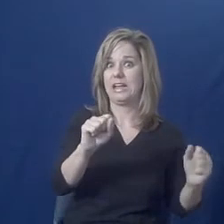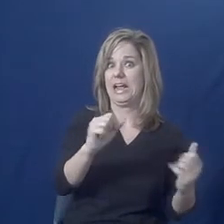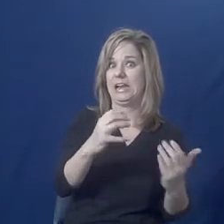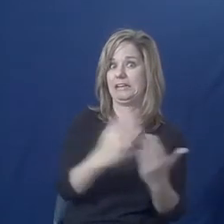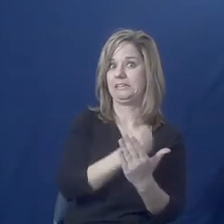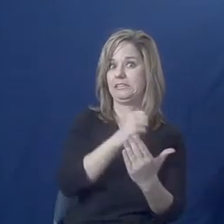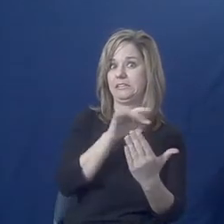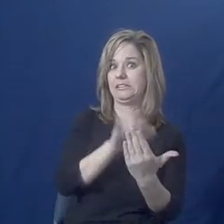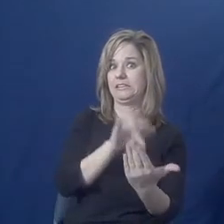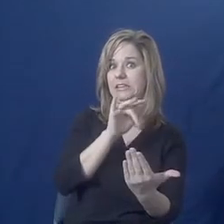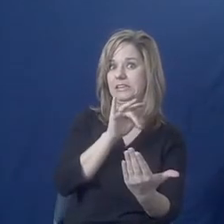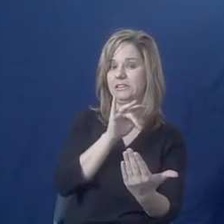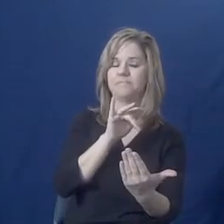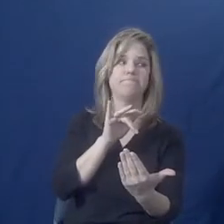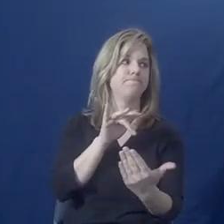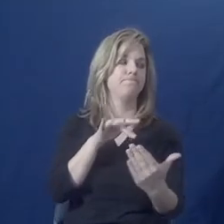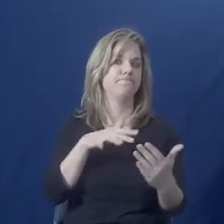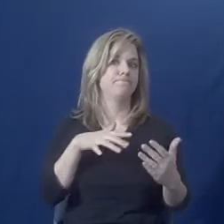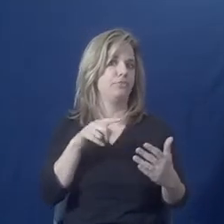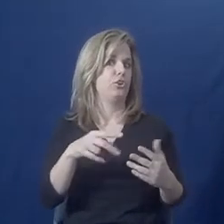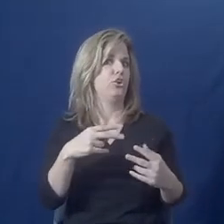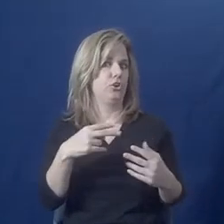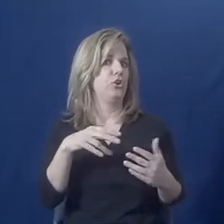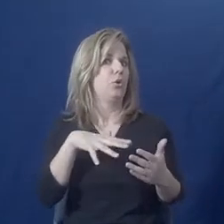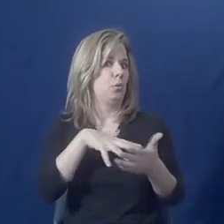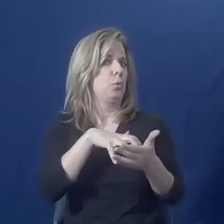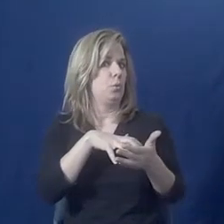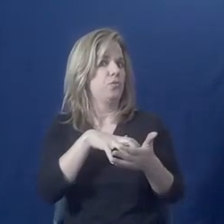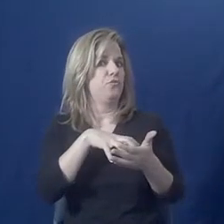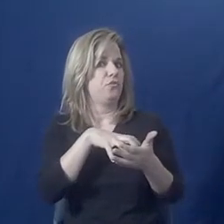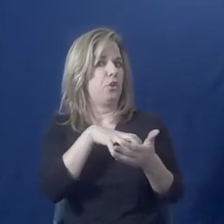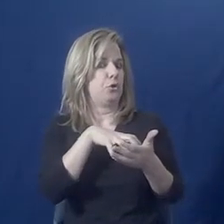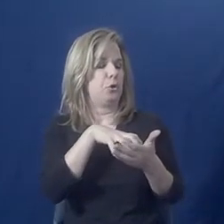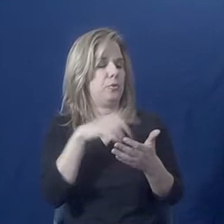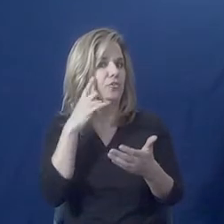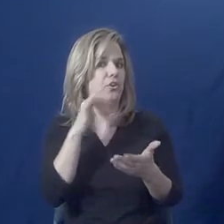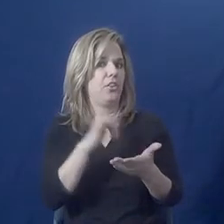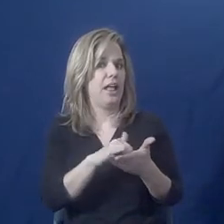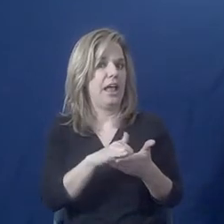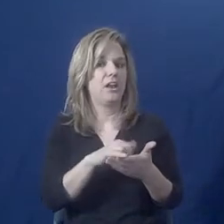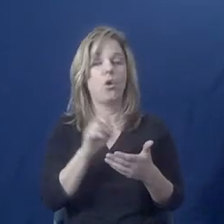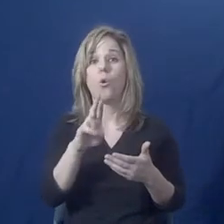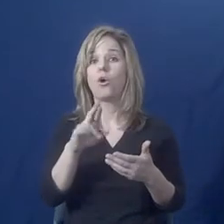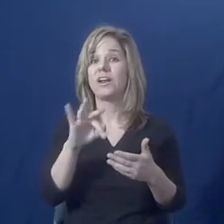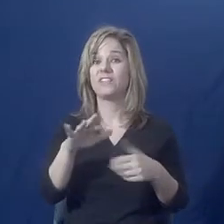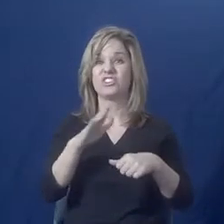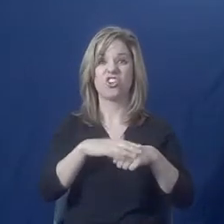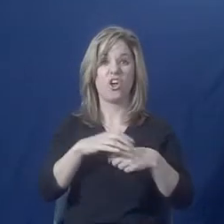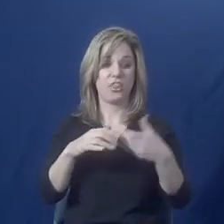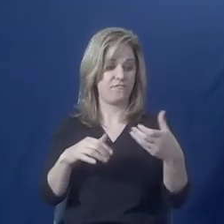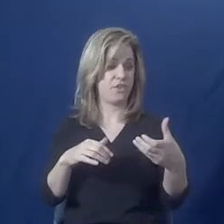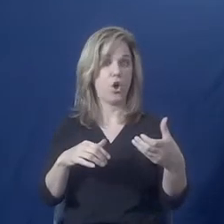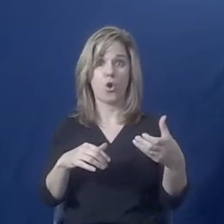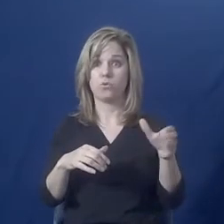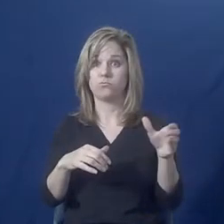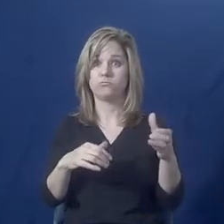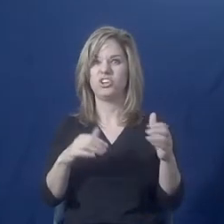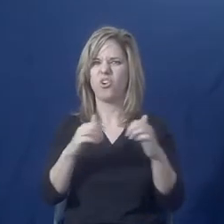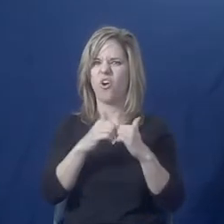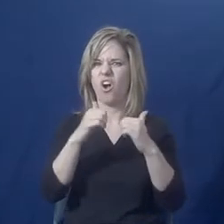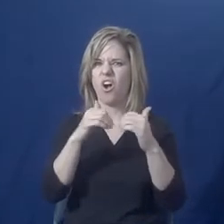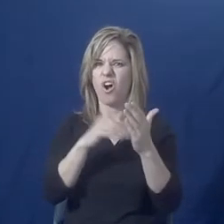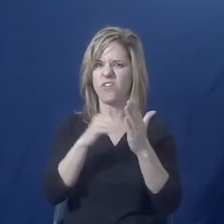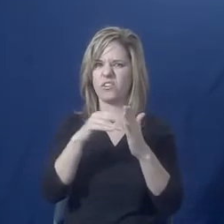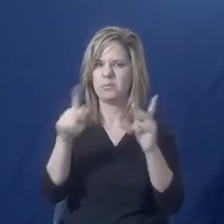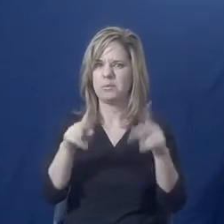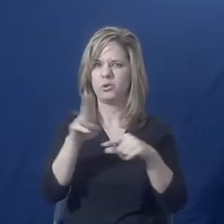putting your safety plan at risk. Or if you have it on your phone, you know, a lot of people have their email on their phone and they